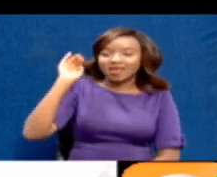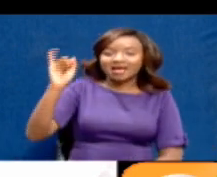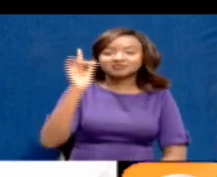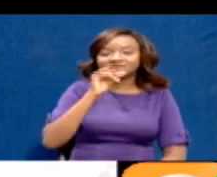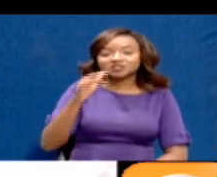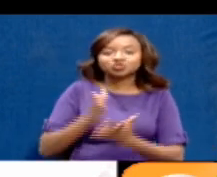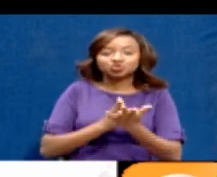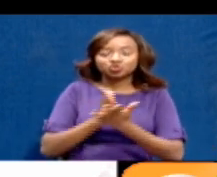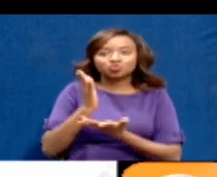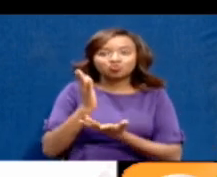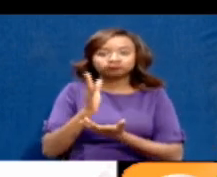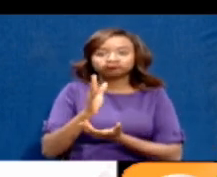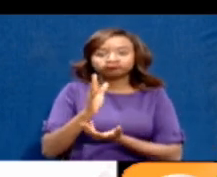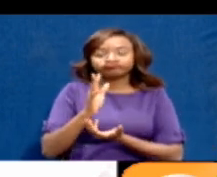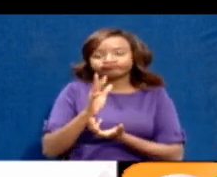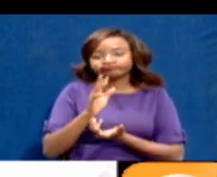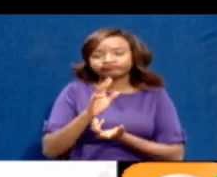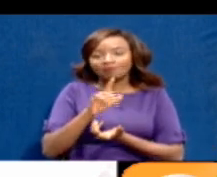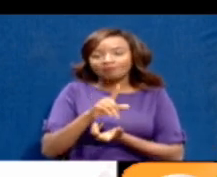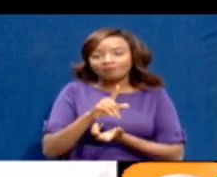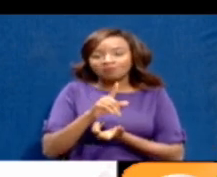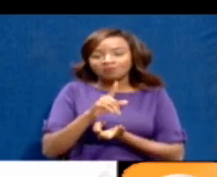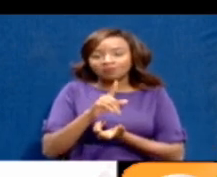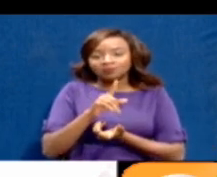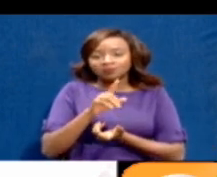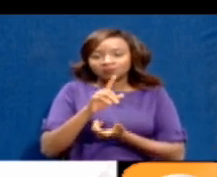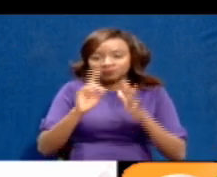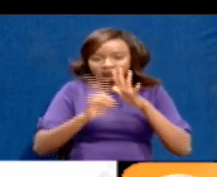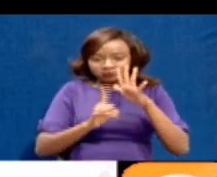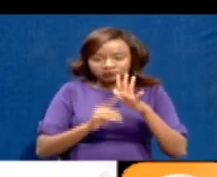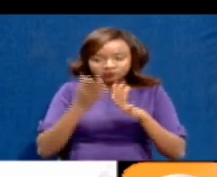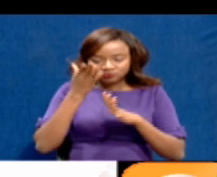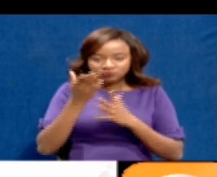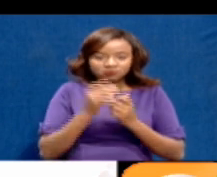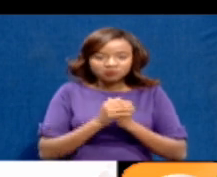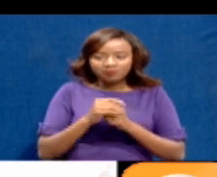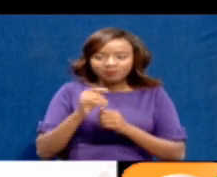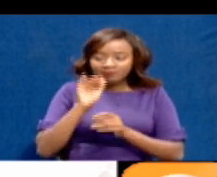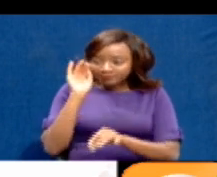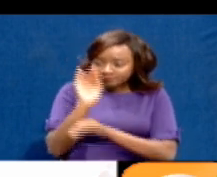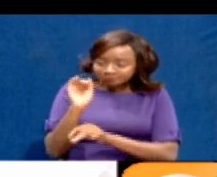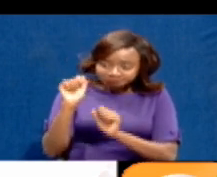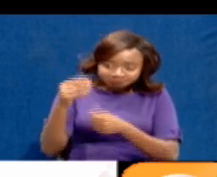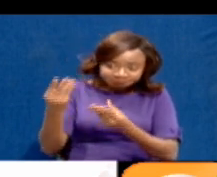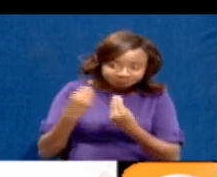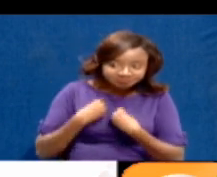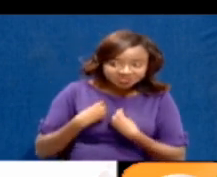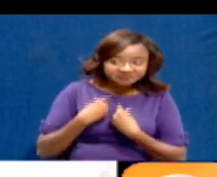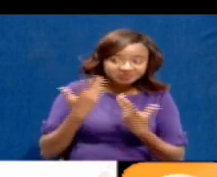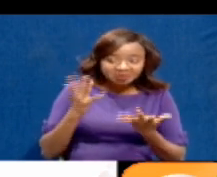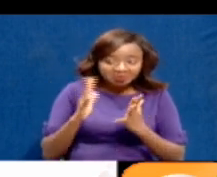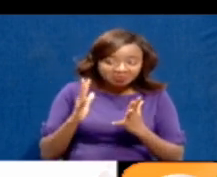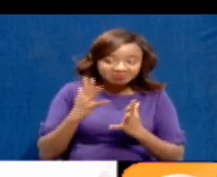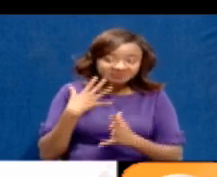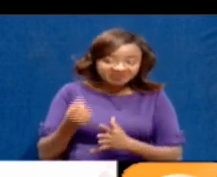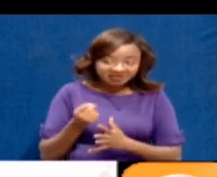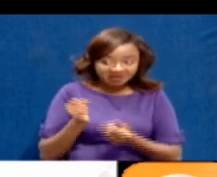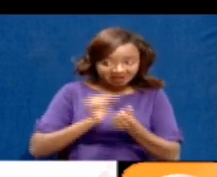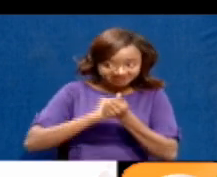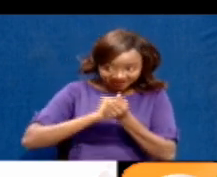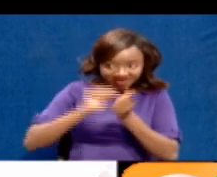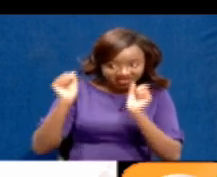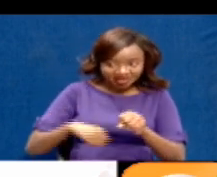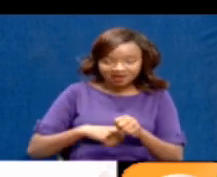one of the contacts at the Ministry, and we were promised to get 500 by Friday.